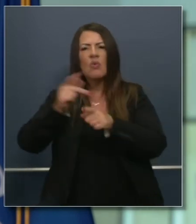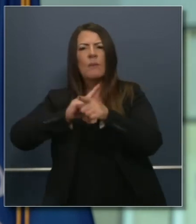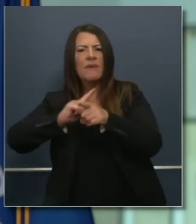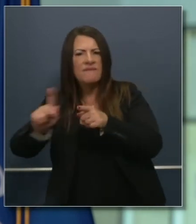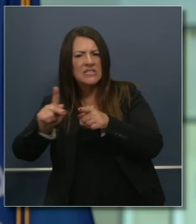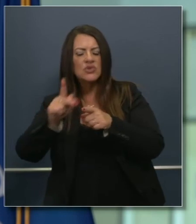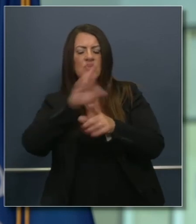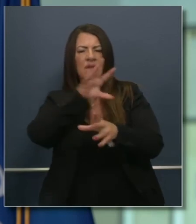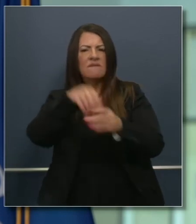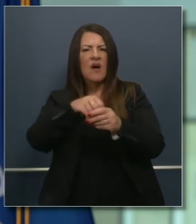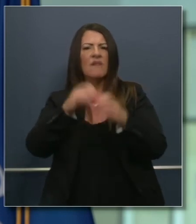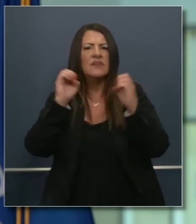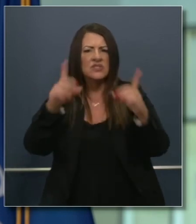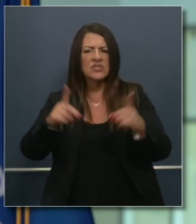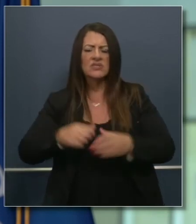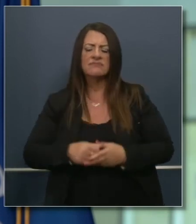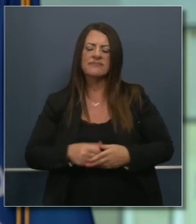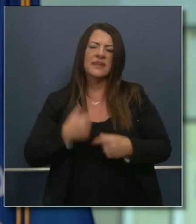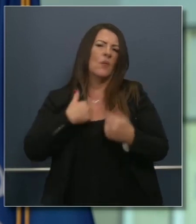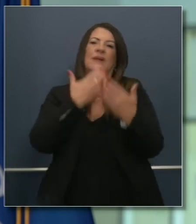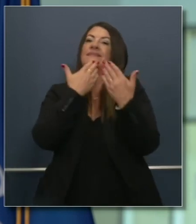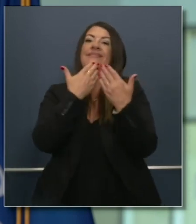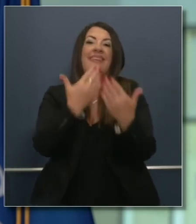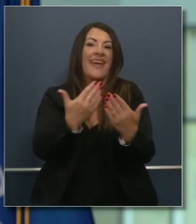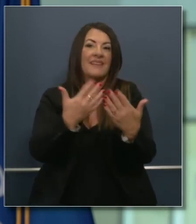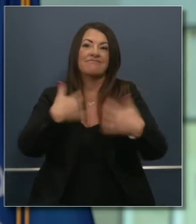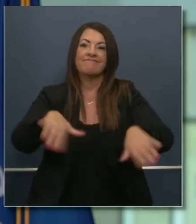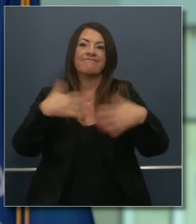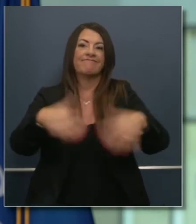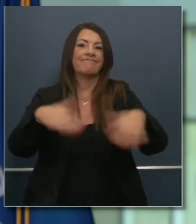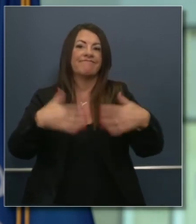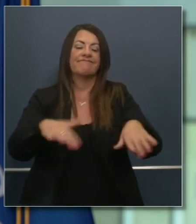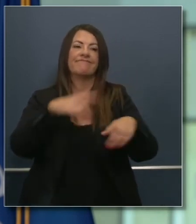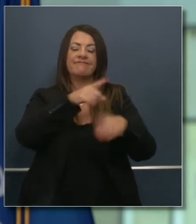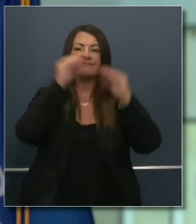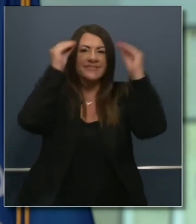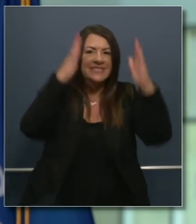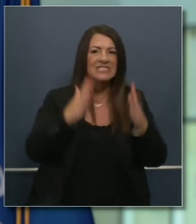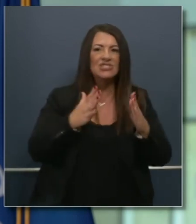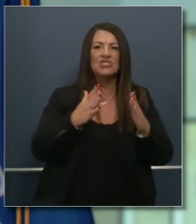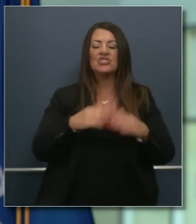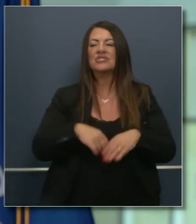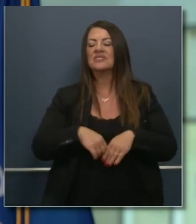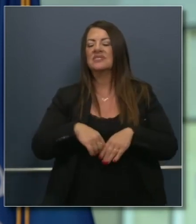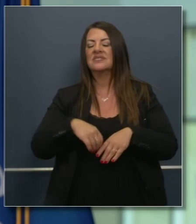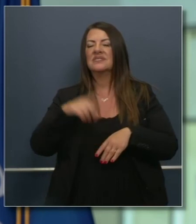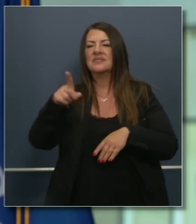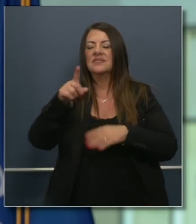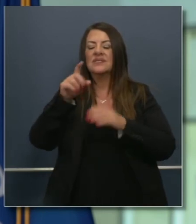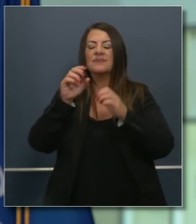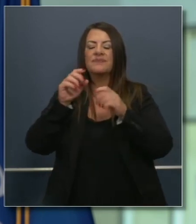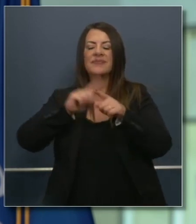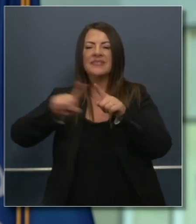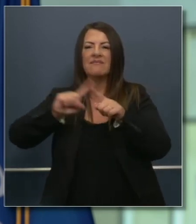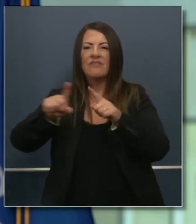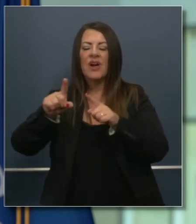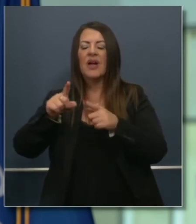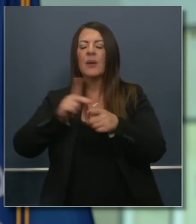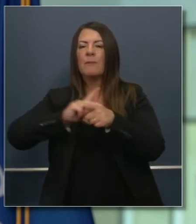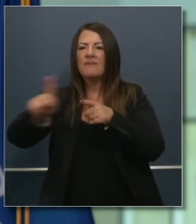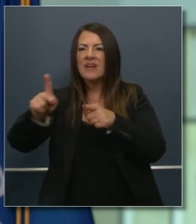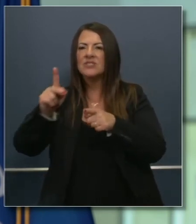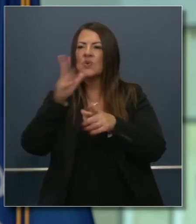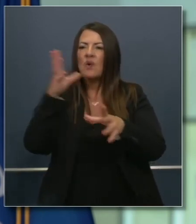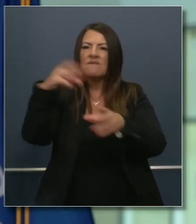And I just want to say to all the teachers and paraprofessionals, thank you. Thank you for working through your own anxieties, your own fears,